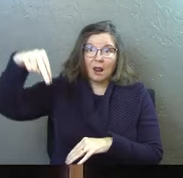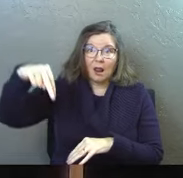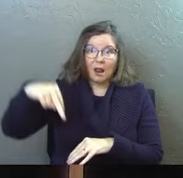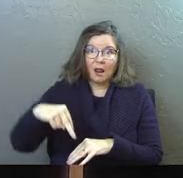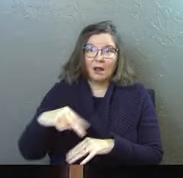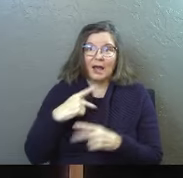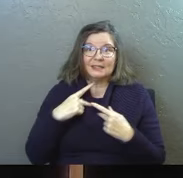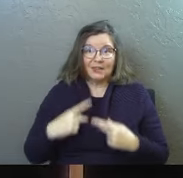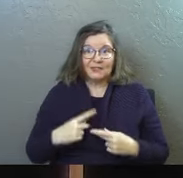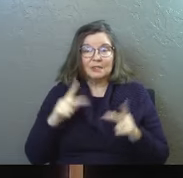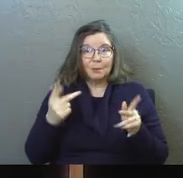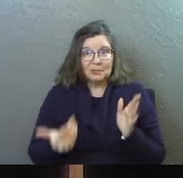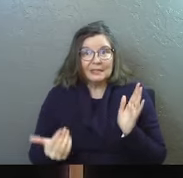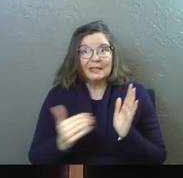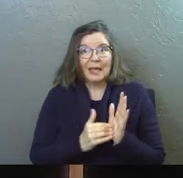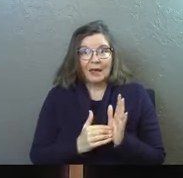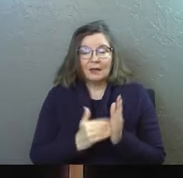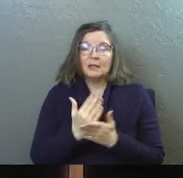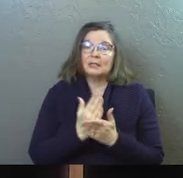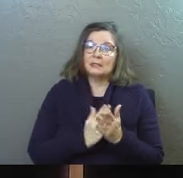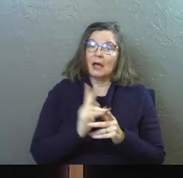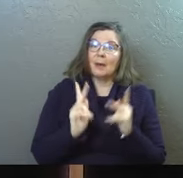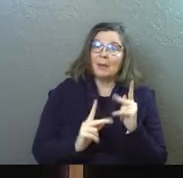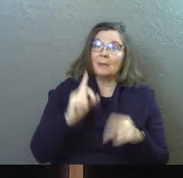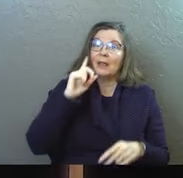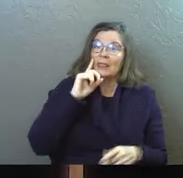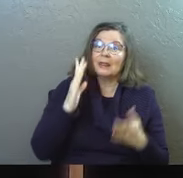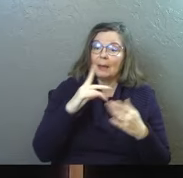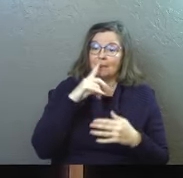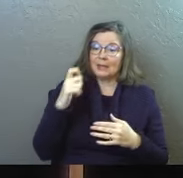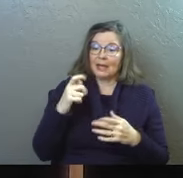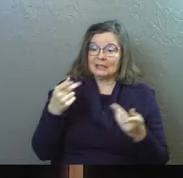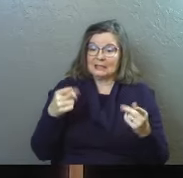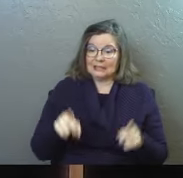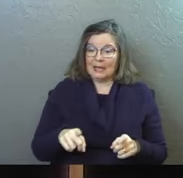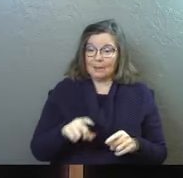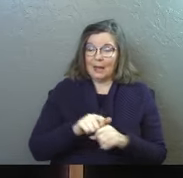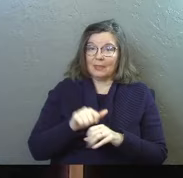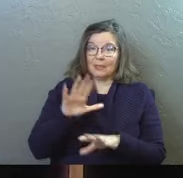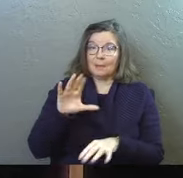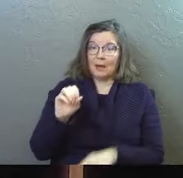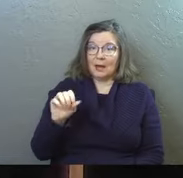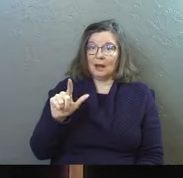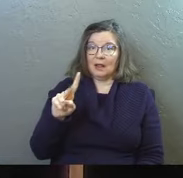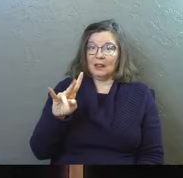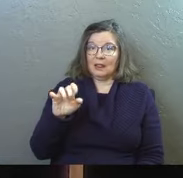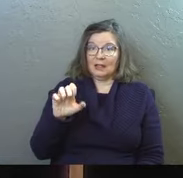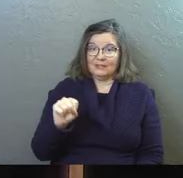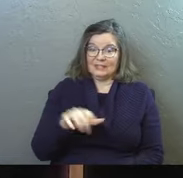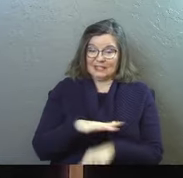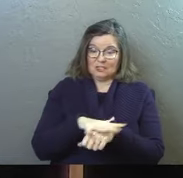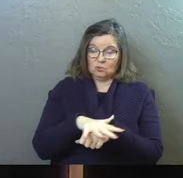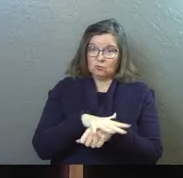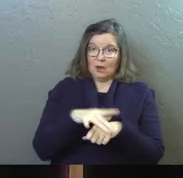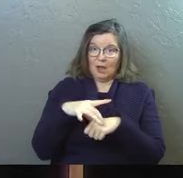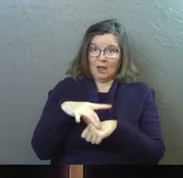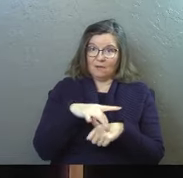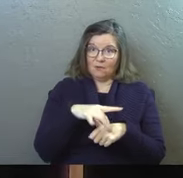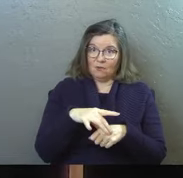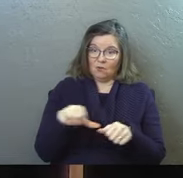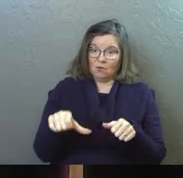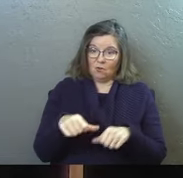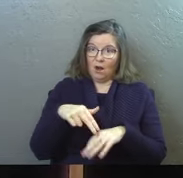as a physical person. Some scholars even think that because this took place at the Mount of Olives as a geographical location,